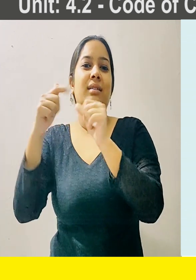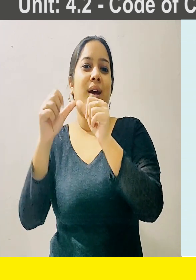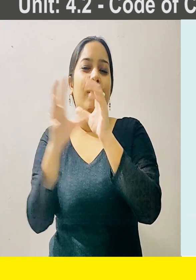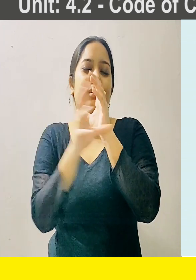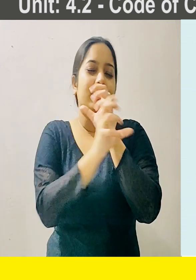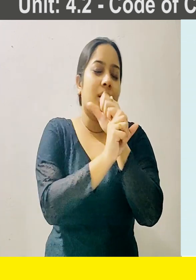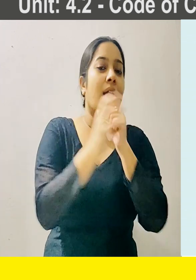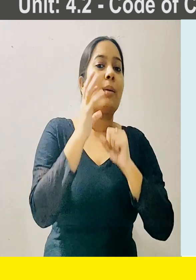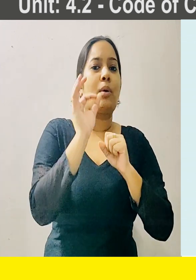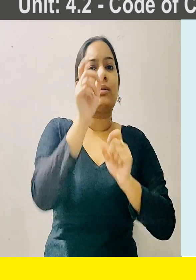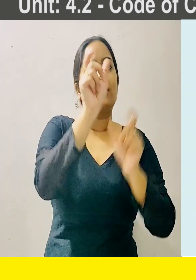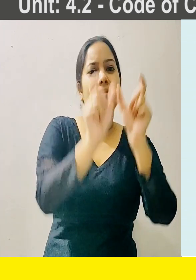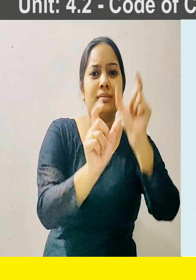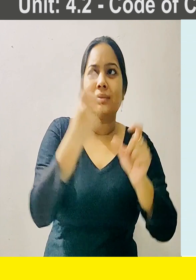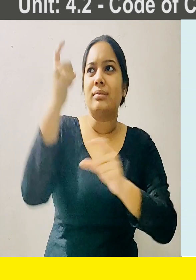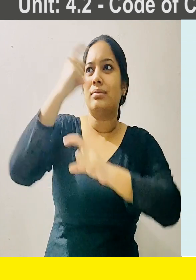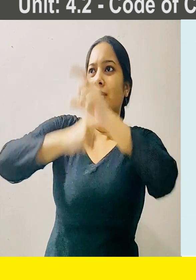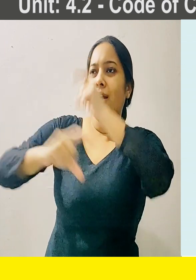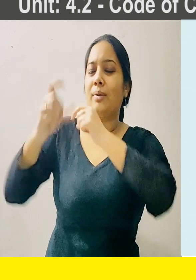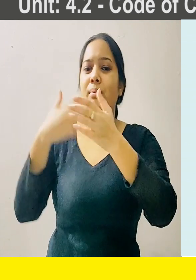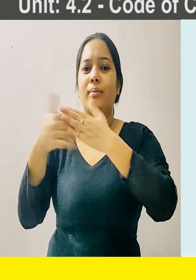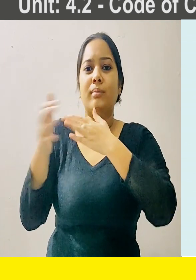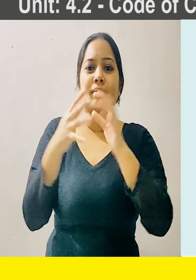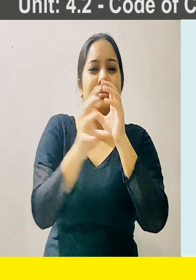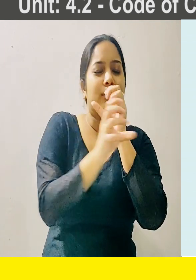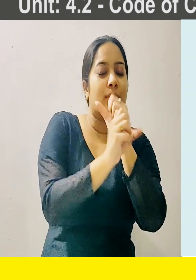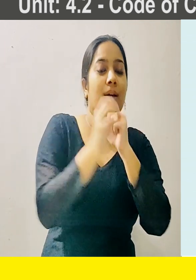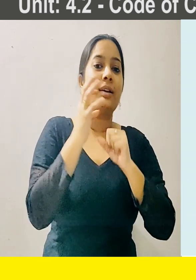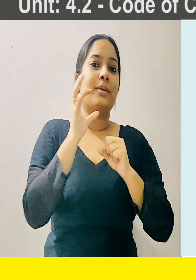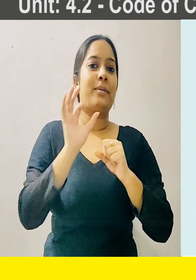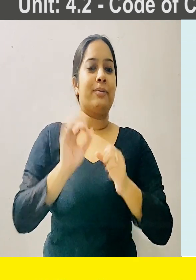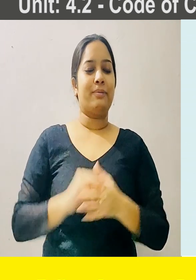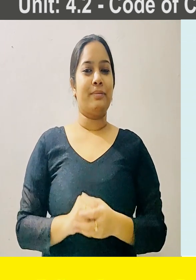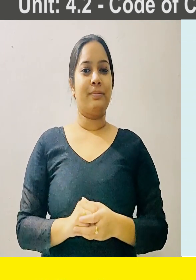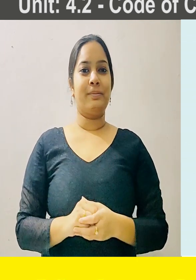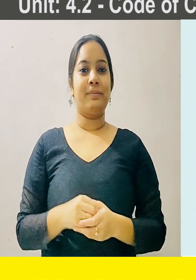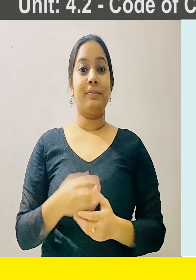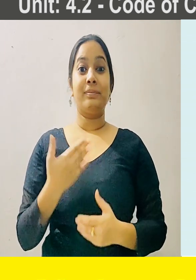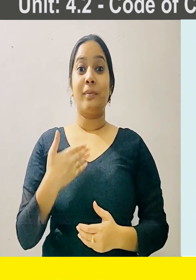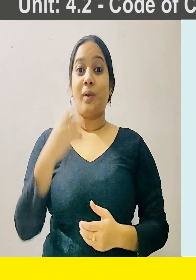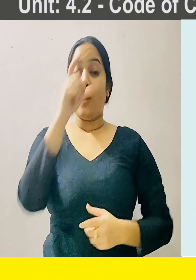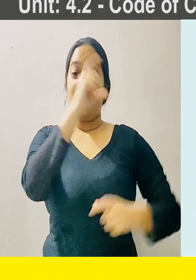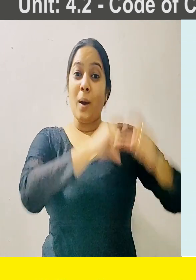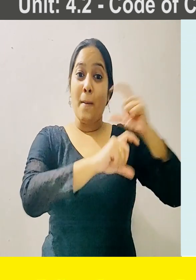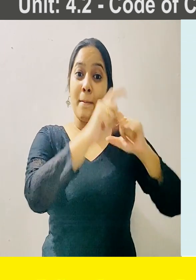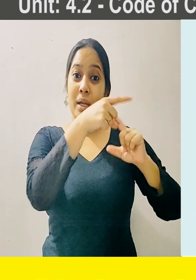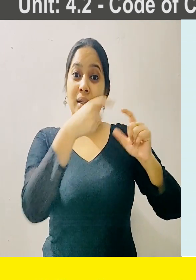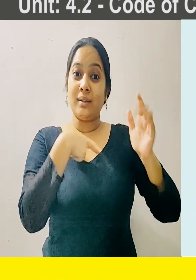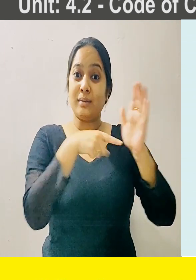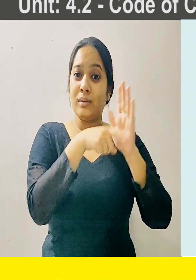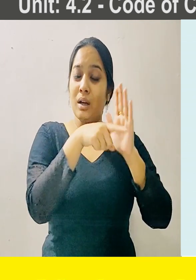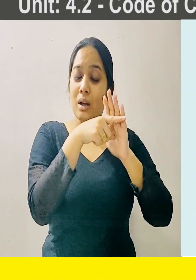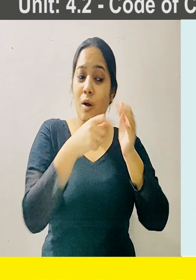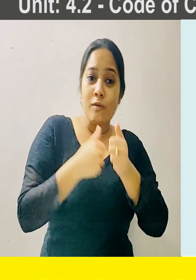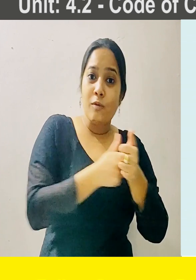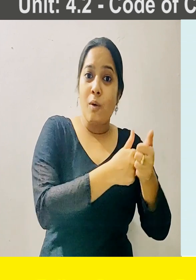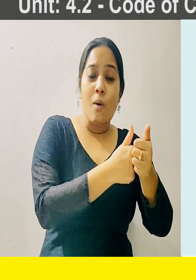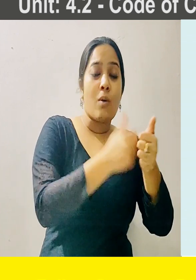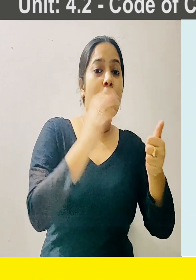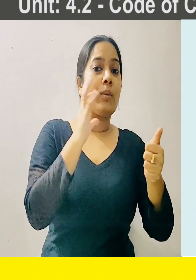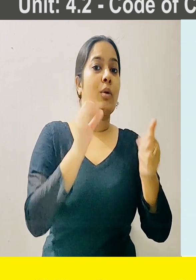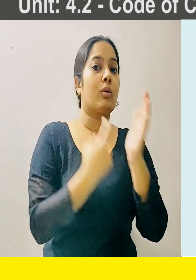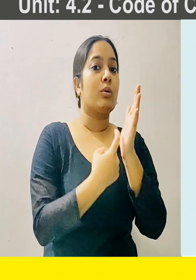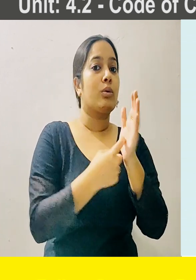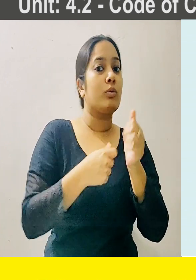and privacy. Organization, client and customer. Follow company's procedure like